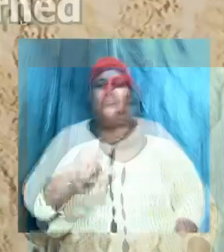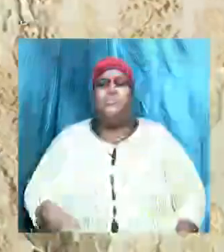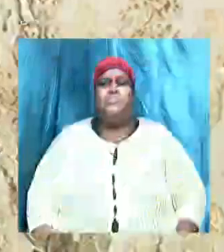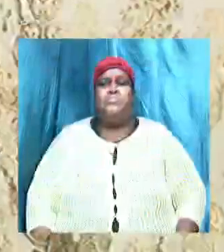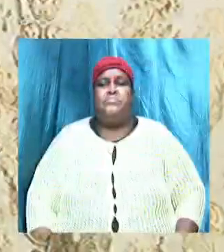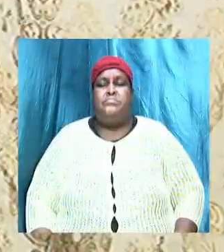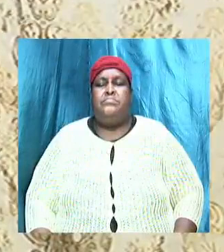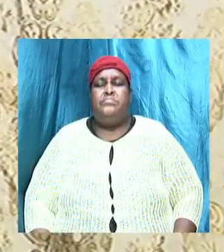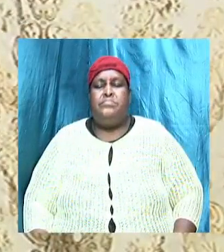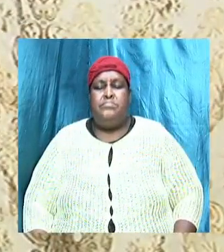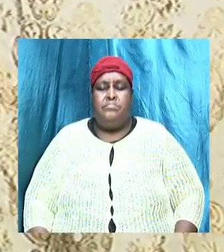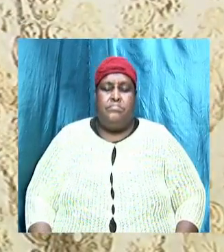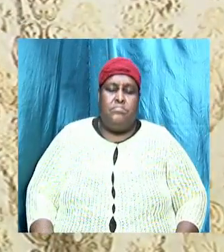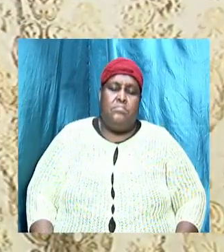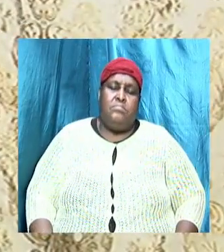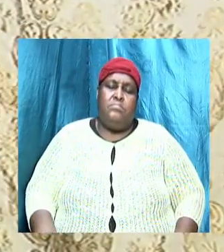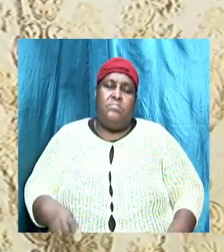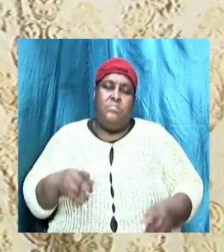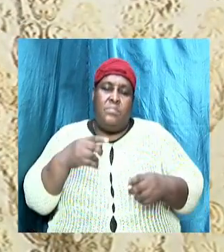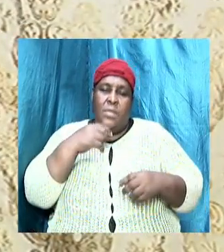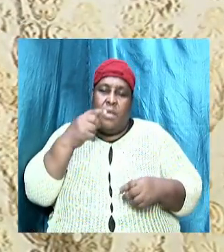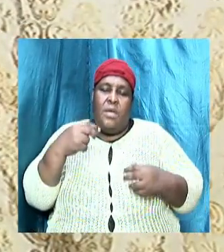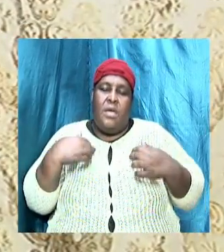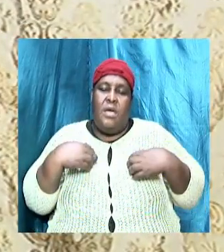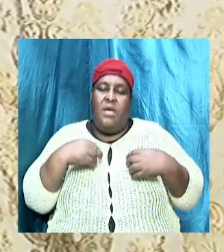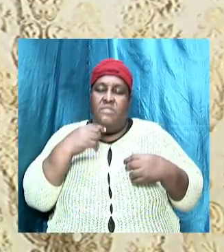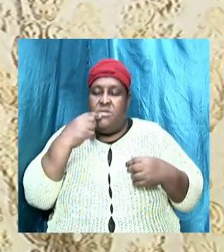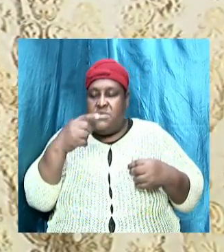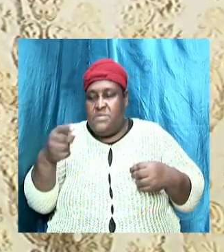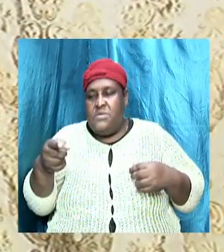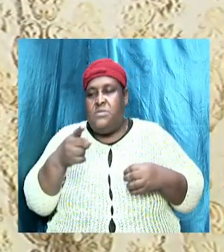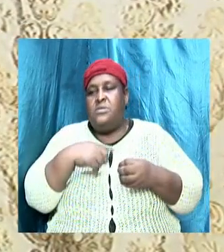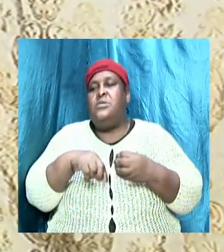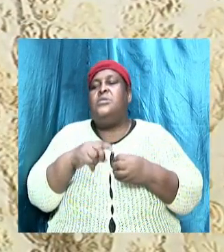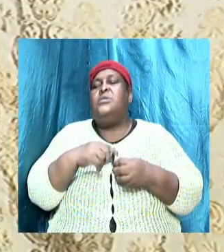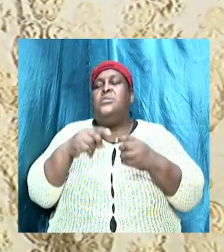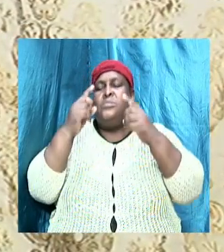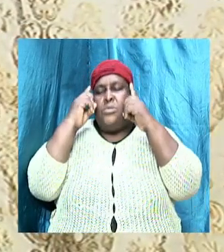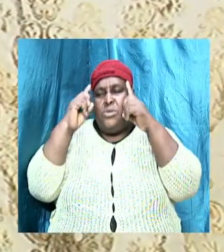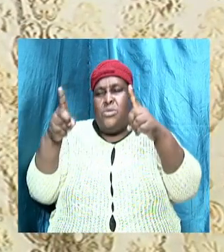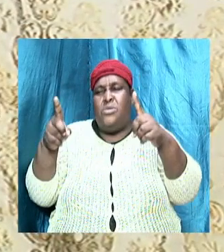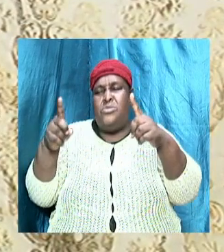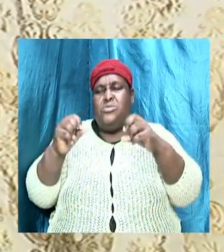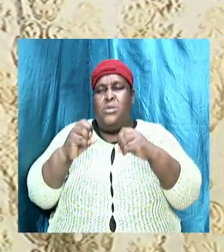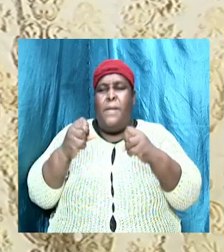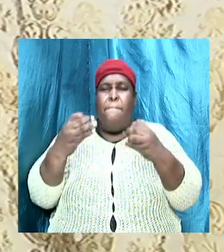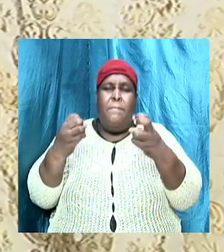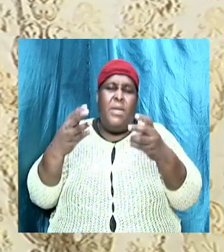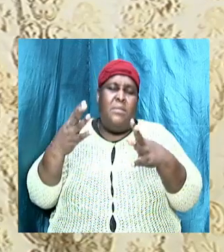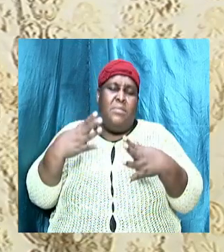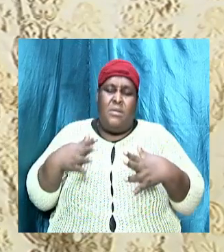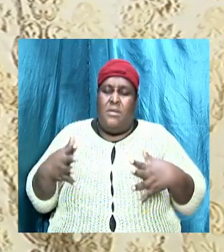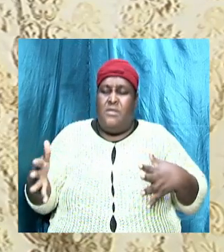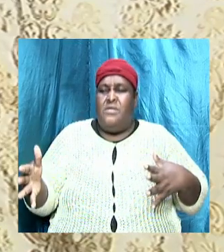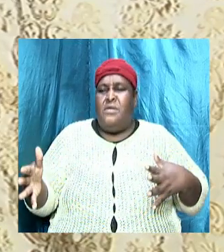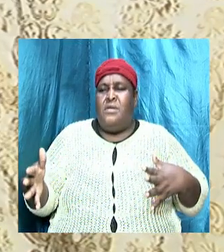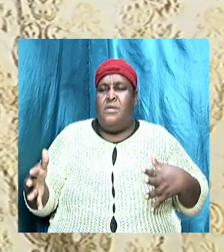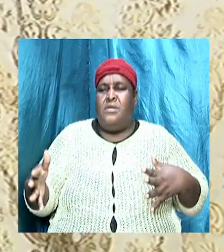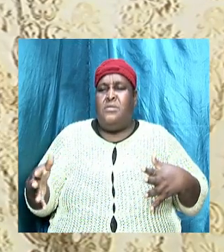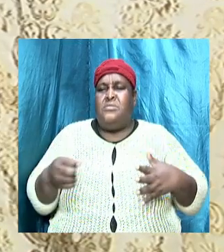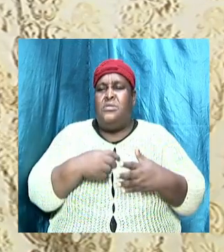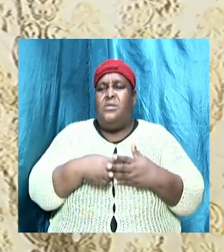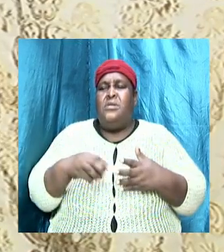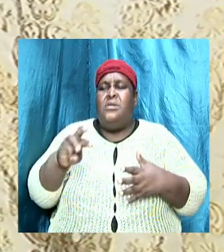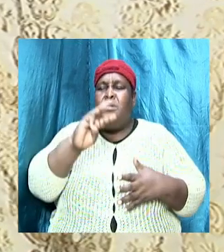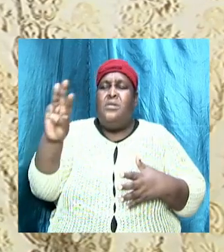doctrine, and, you know, we have been saying many a things. Last week we really